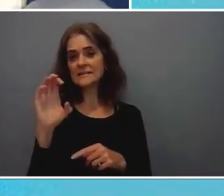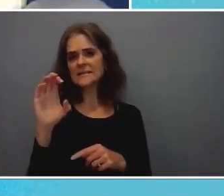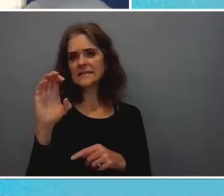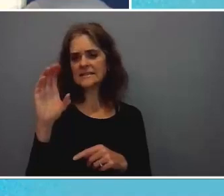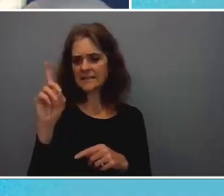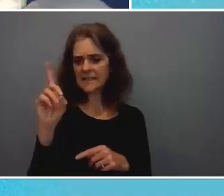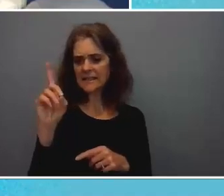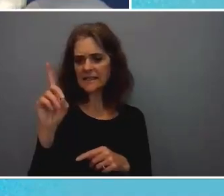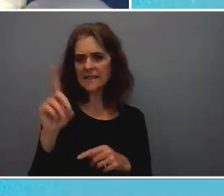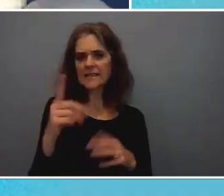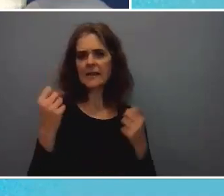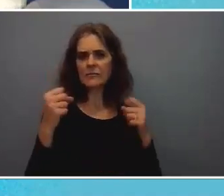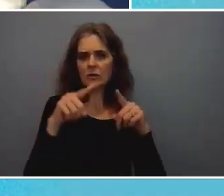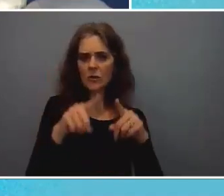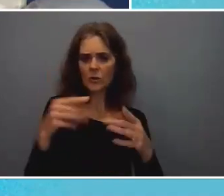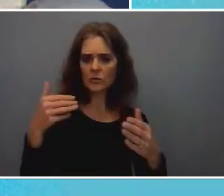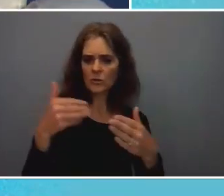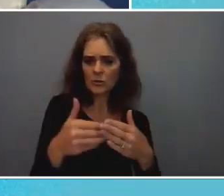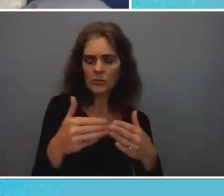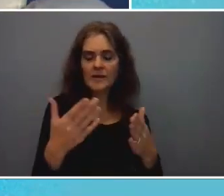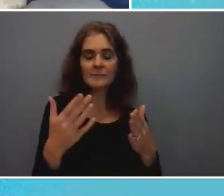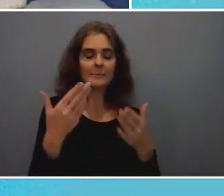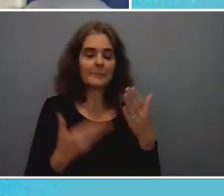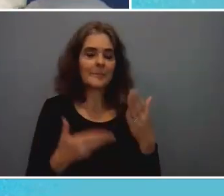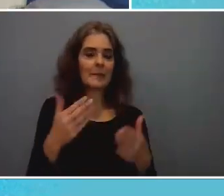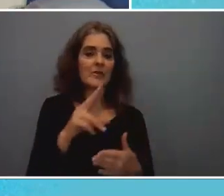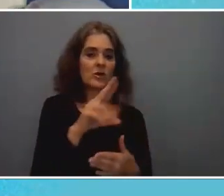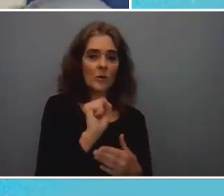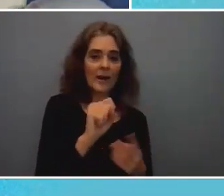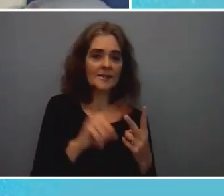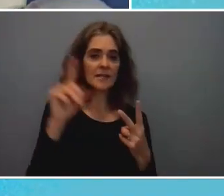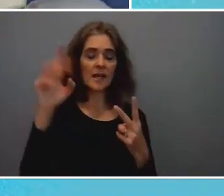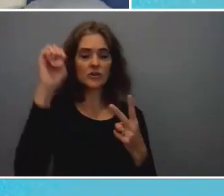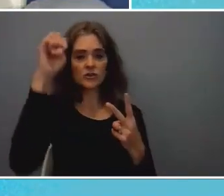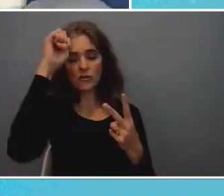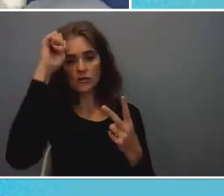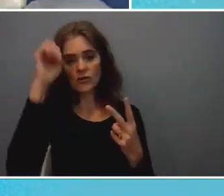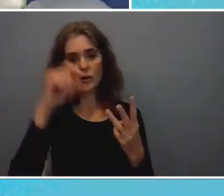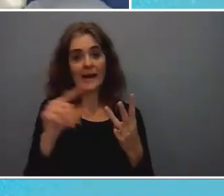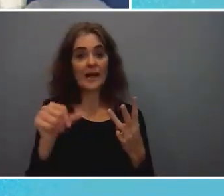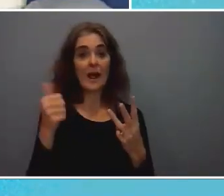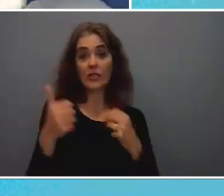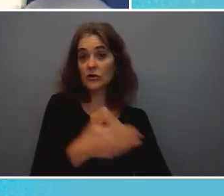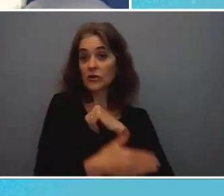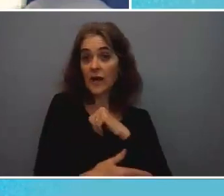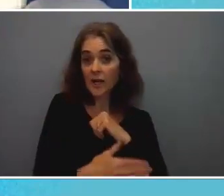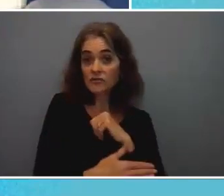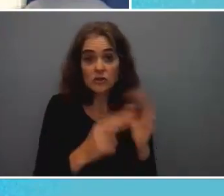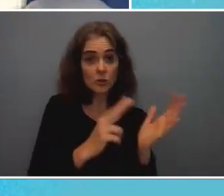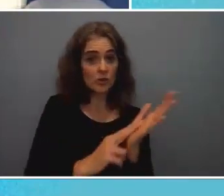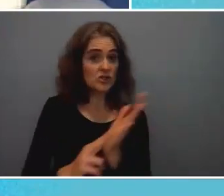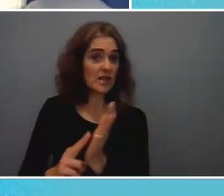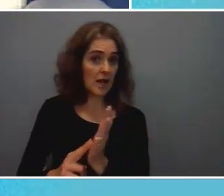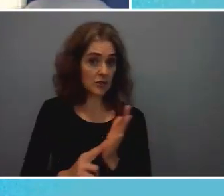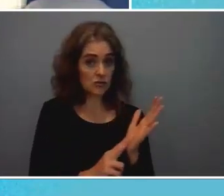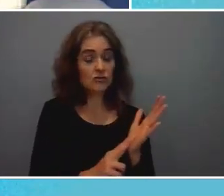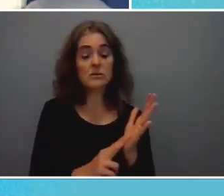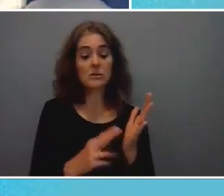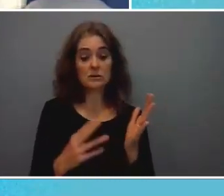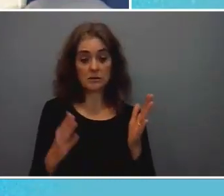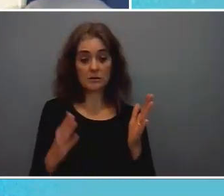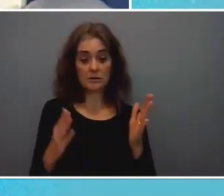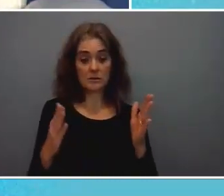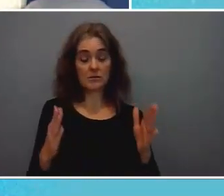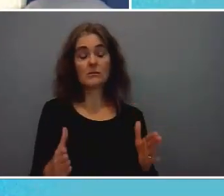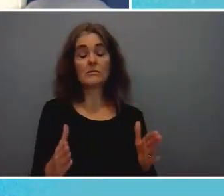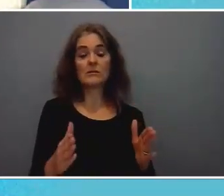closer in alignment between perhaps you know the us and europe and other countries who were signers it really is you need to